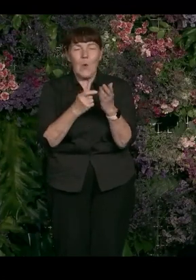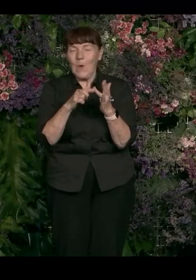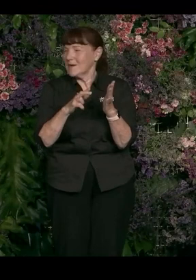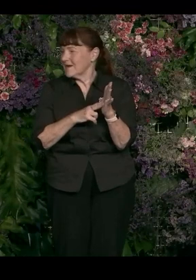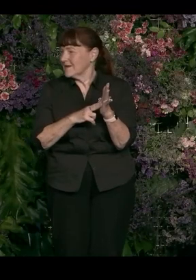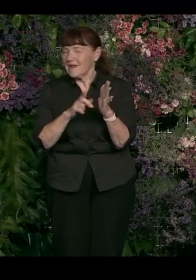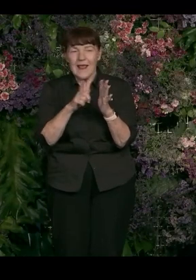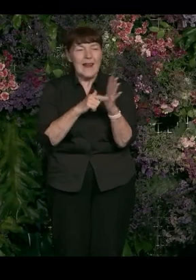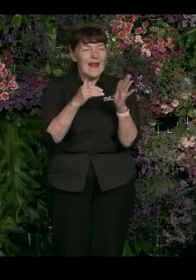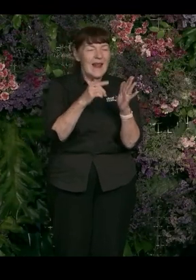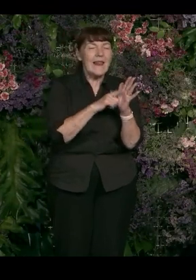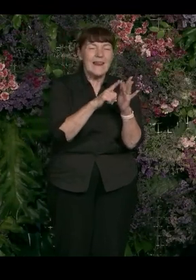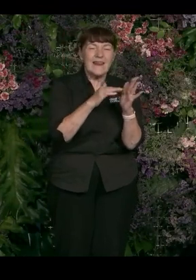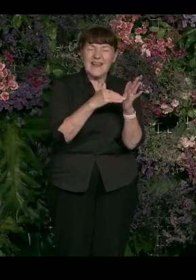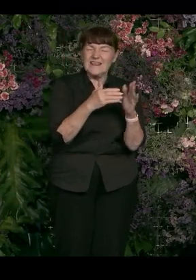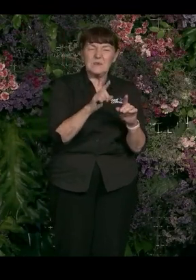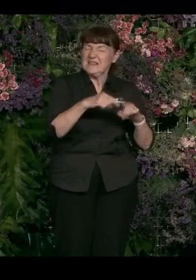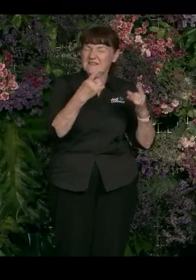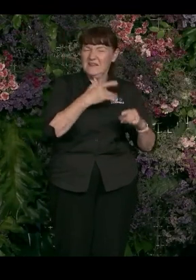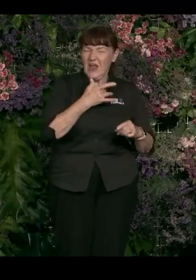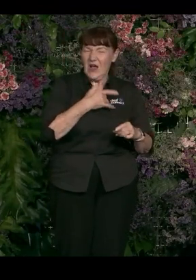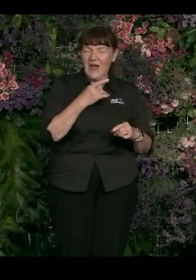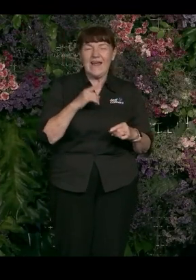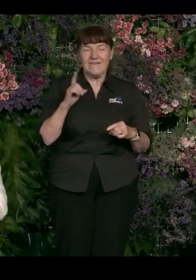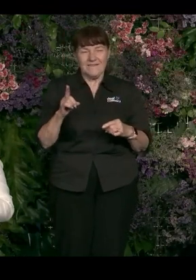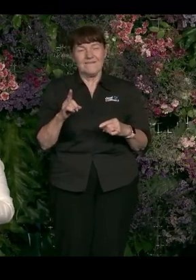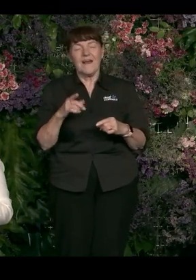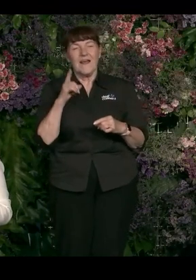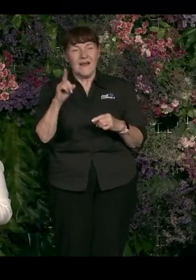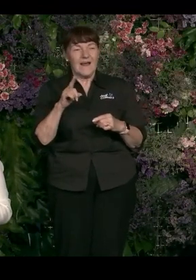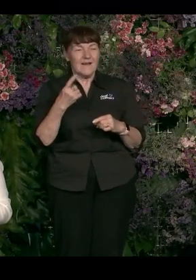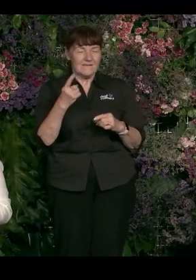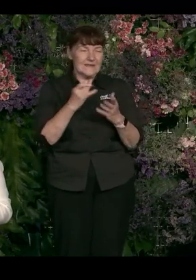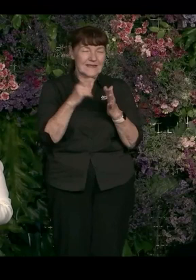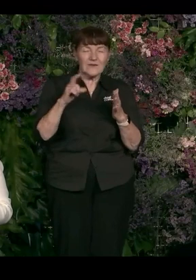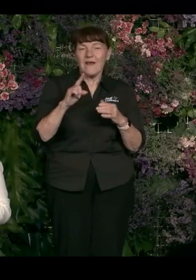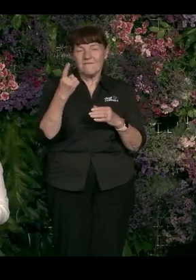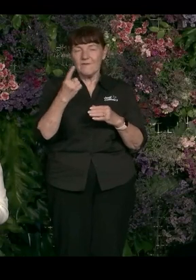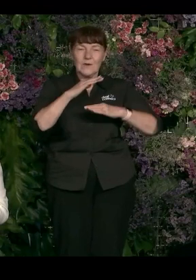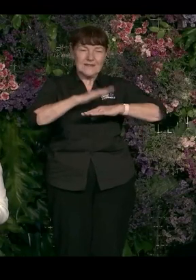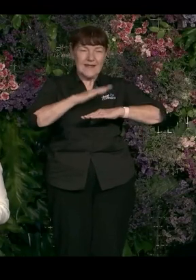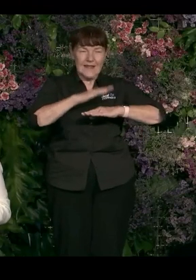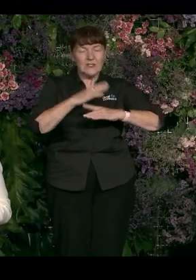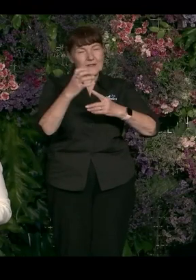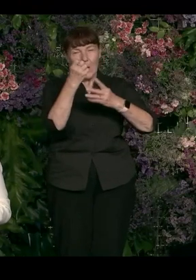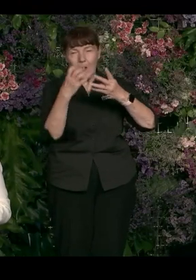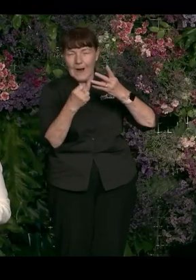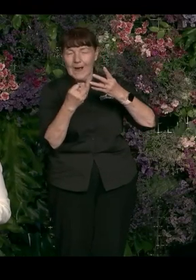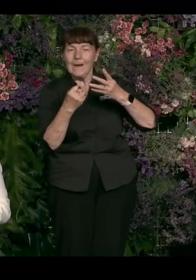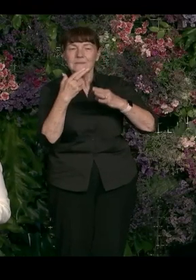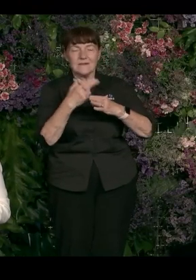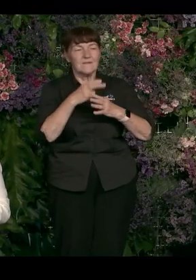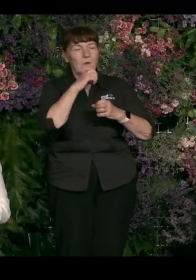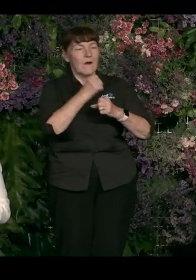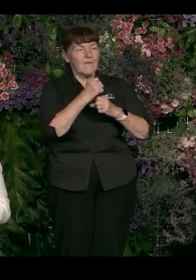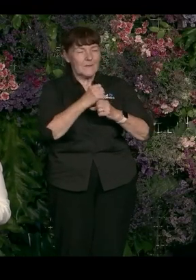Liz was another life. Yeah. First Assistant Secretary in First Nations Outcomes for the Department of Infrastructure, Transport and